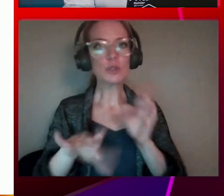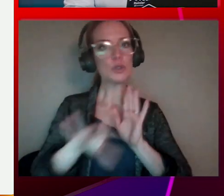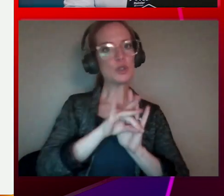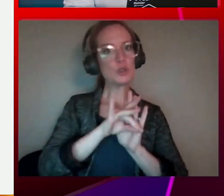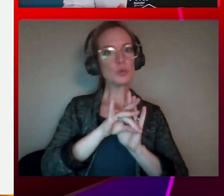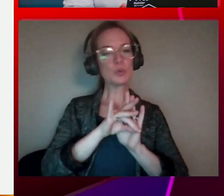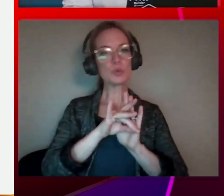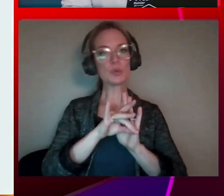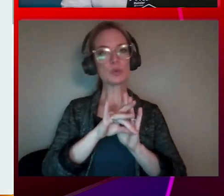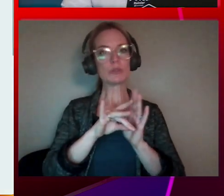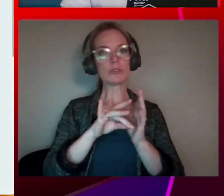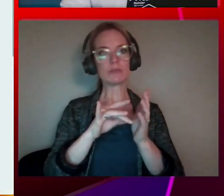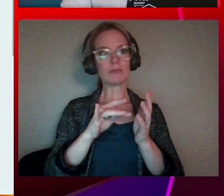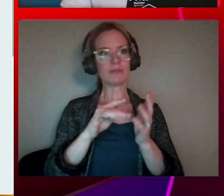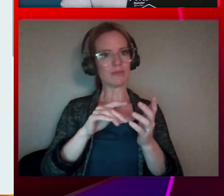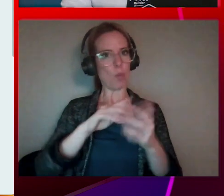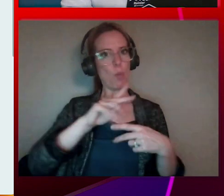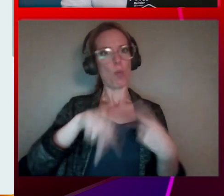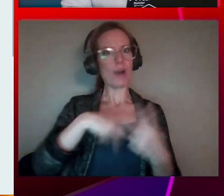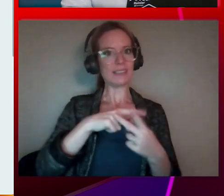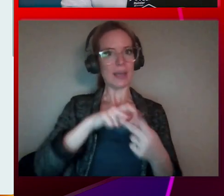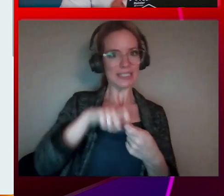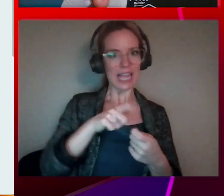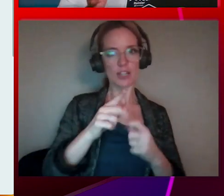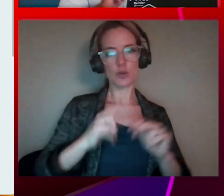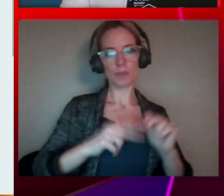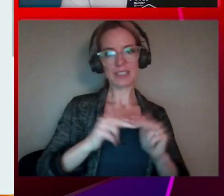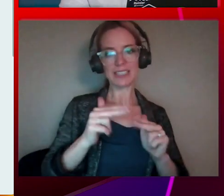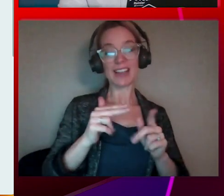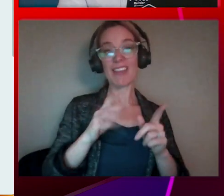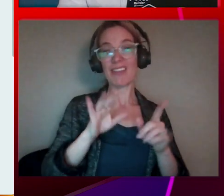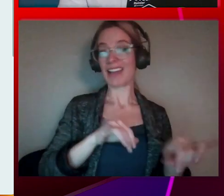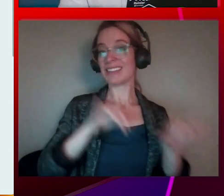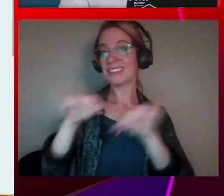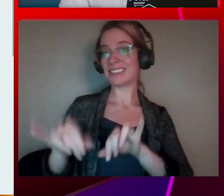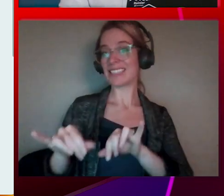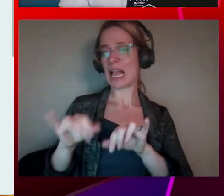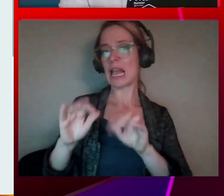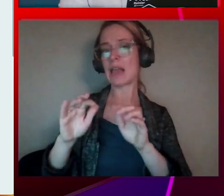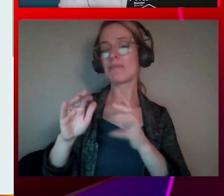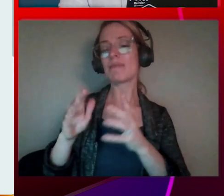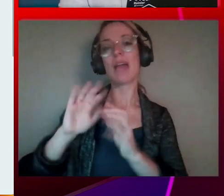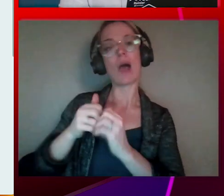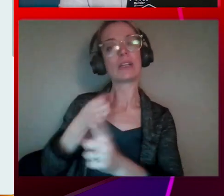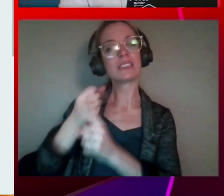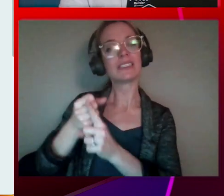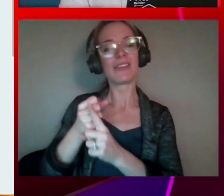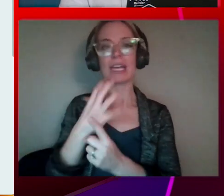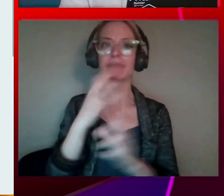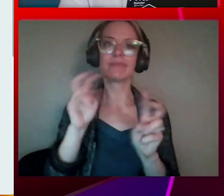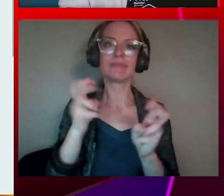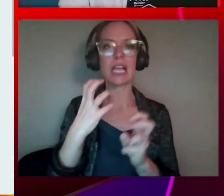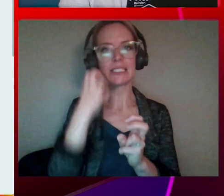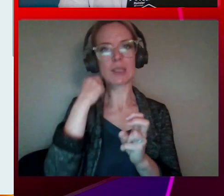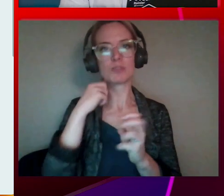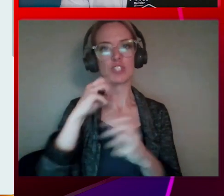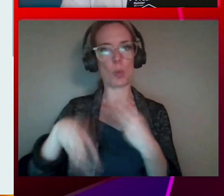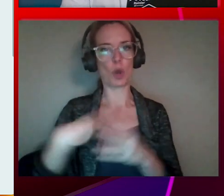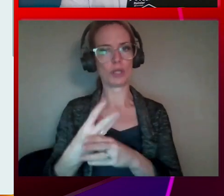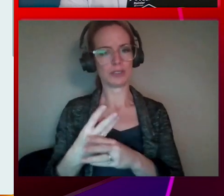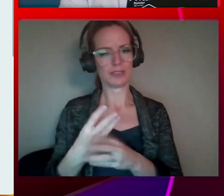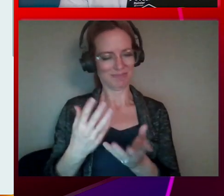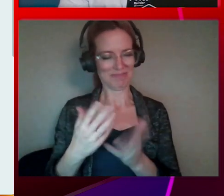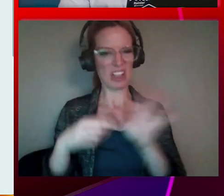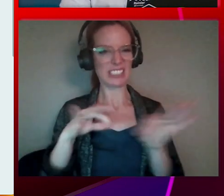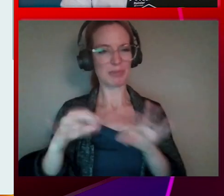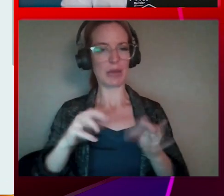to the consumption world. So by that, I mean, here we have what would be a